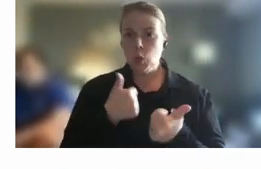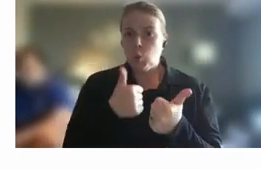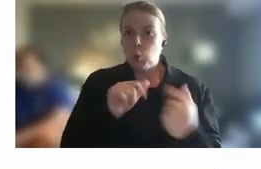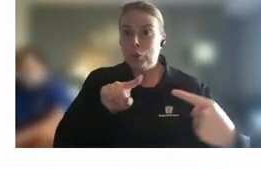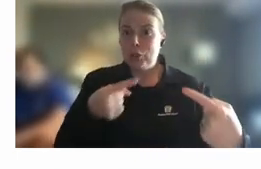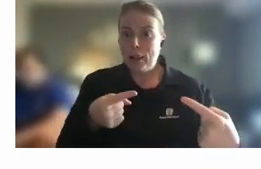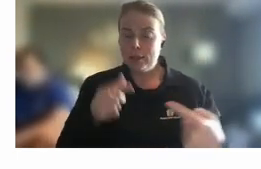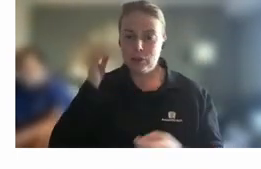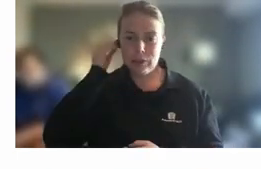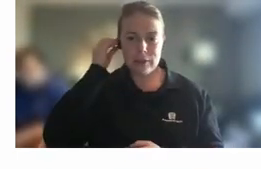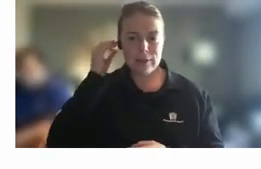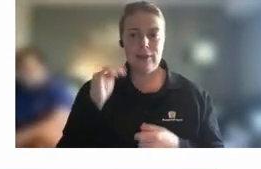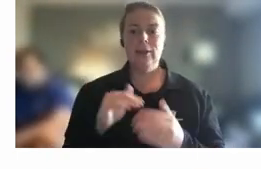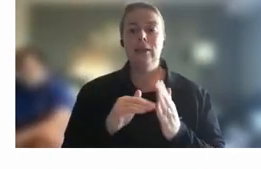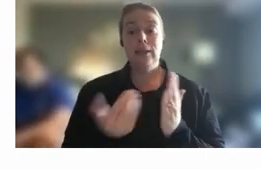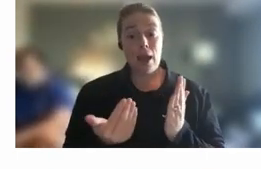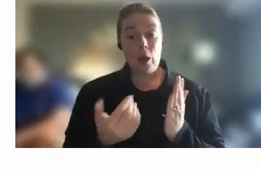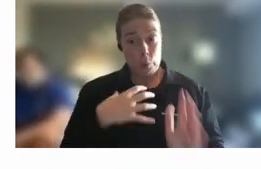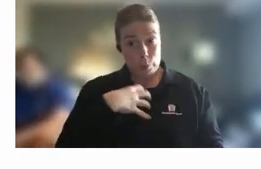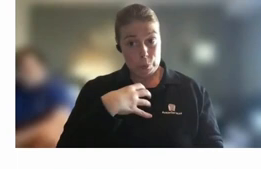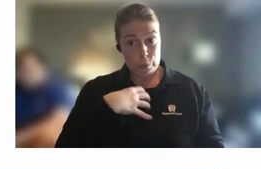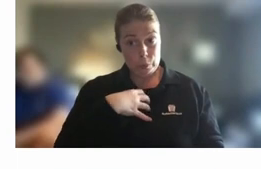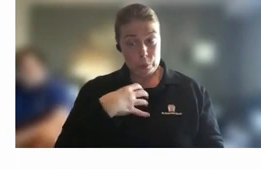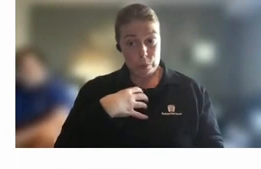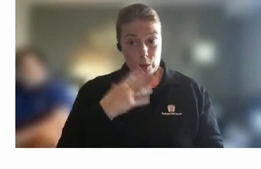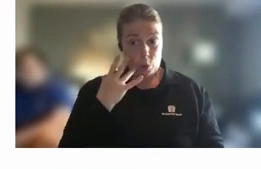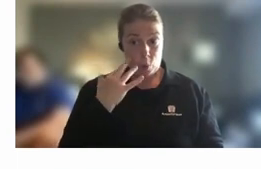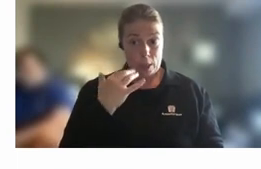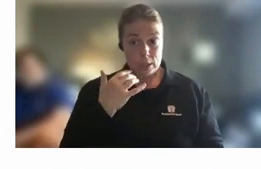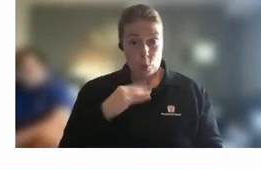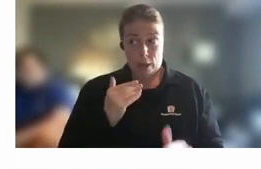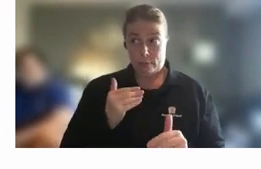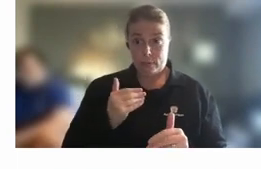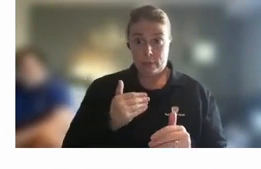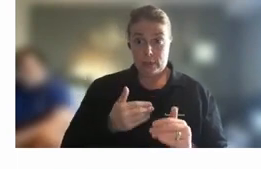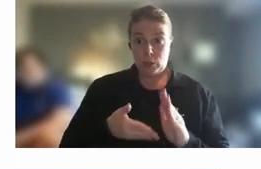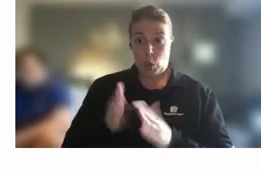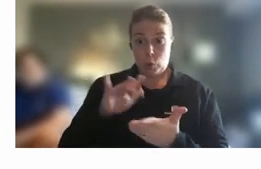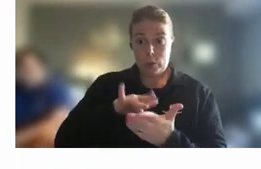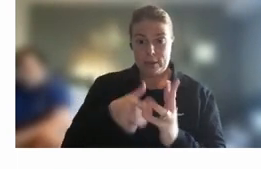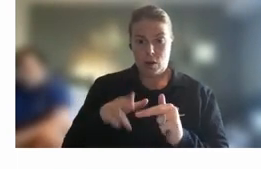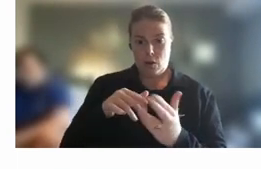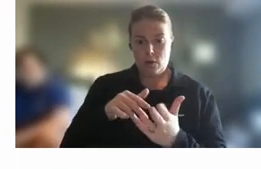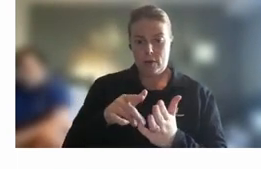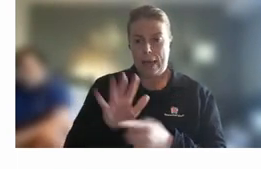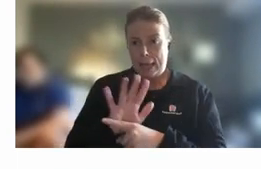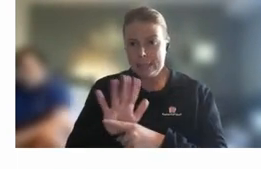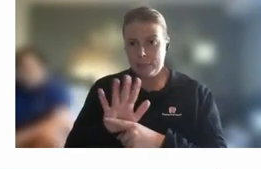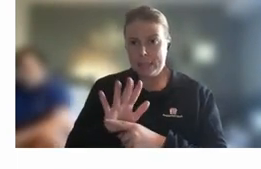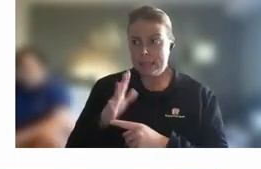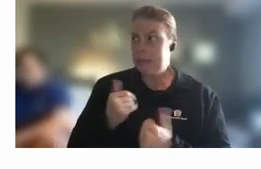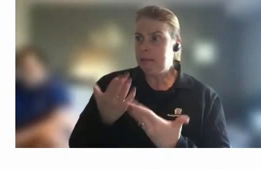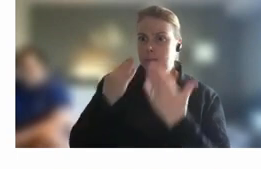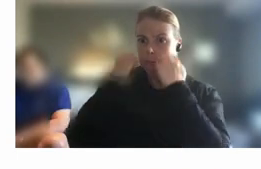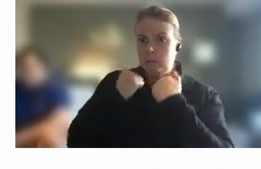now it was pretty scary though when you have to go and then give evidence at senate estimates i'm not going to lie you sort of go what did i get myself in for